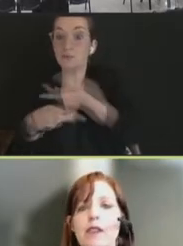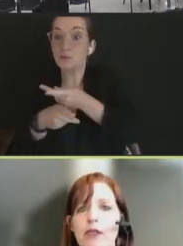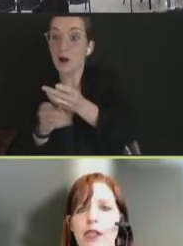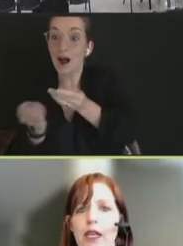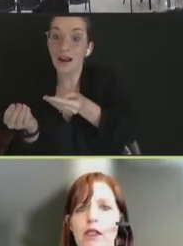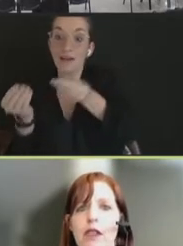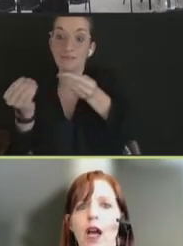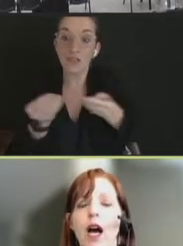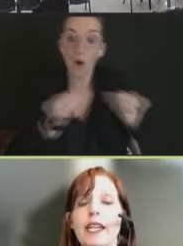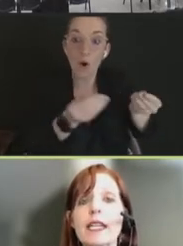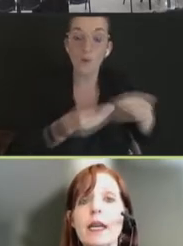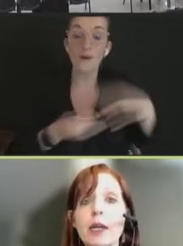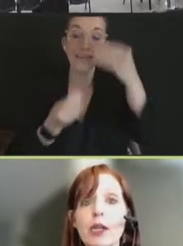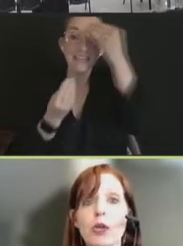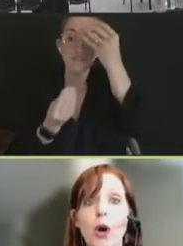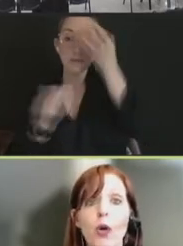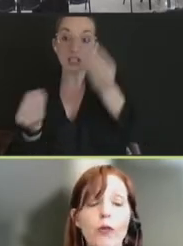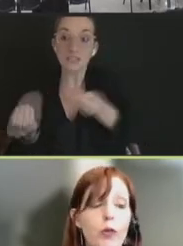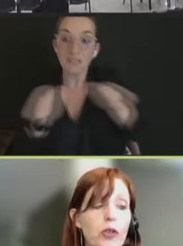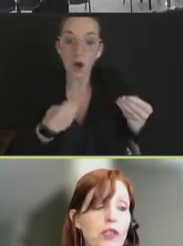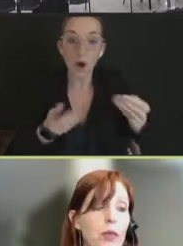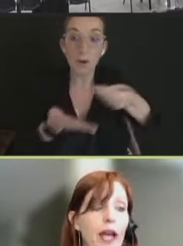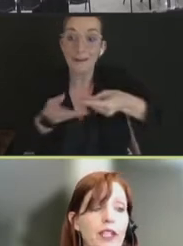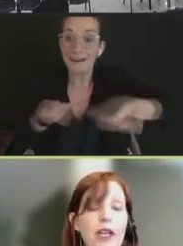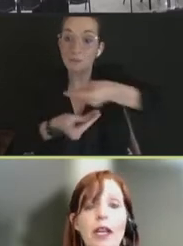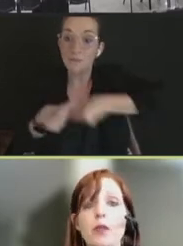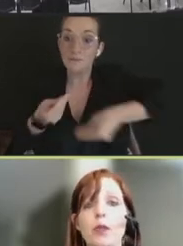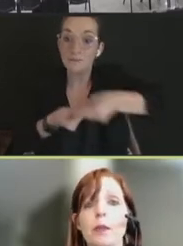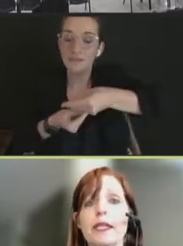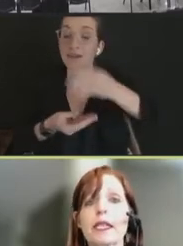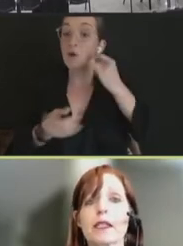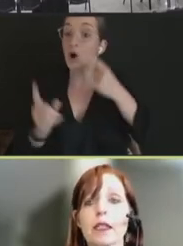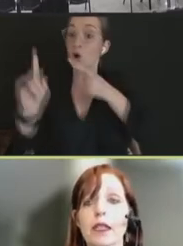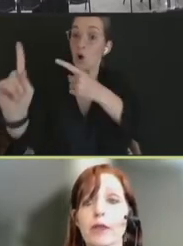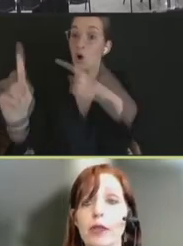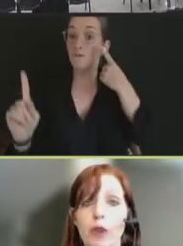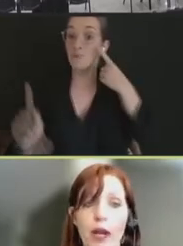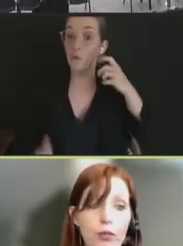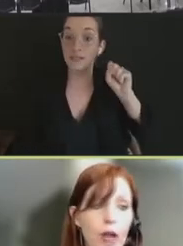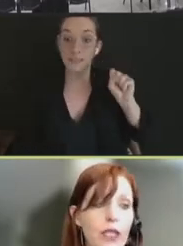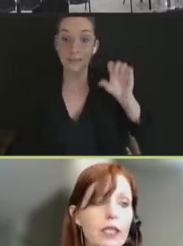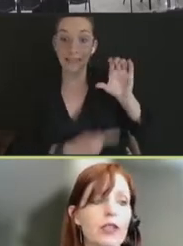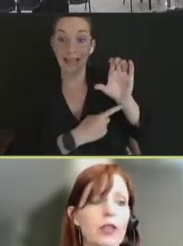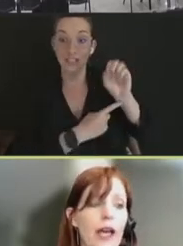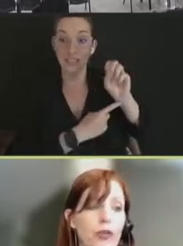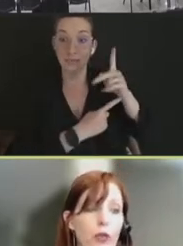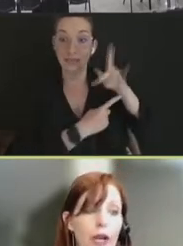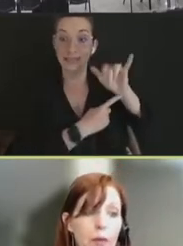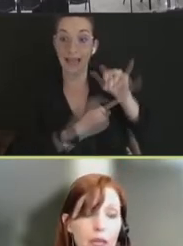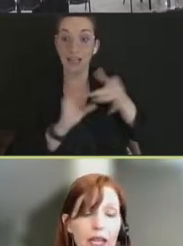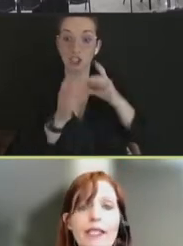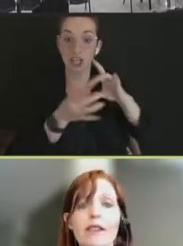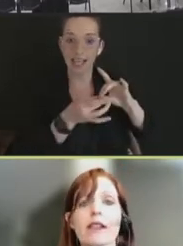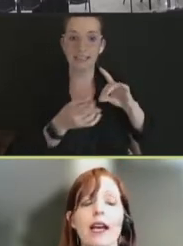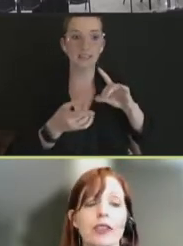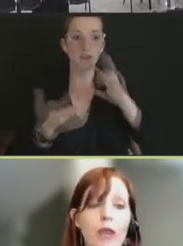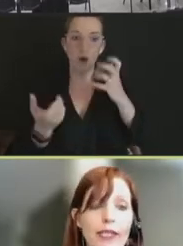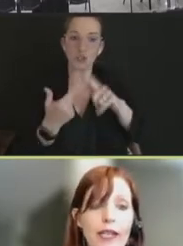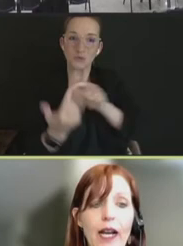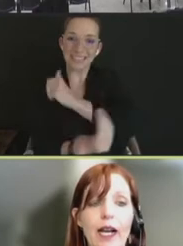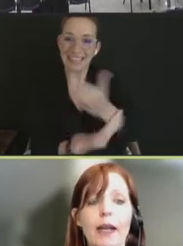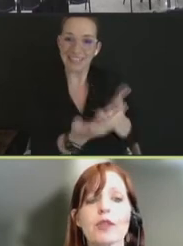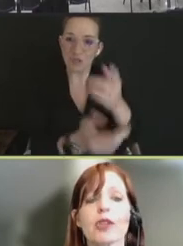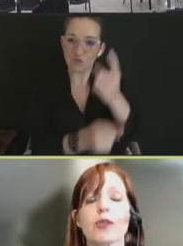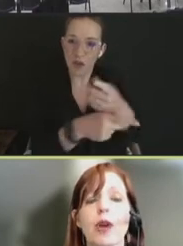other kinds of things. A typical goal for a supply chain would be to deliver the right product at the right place, at the